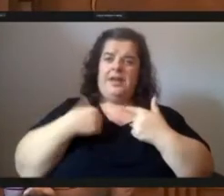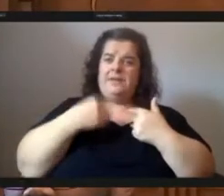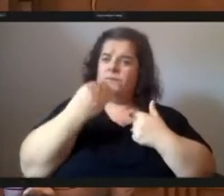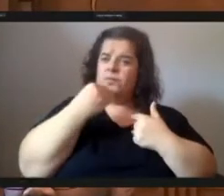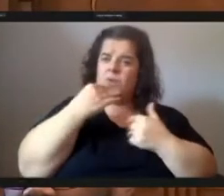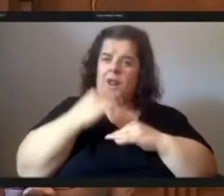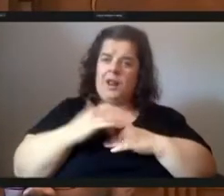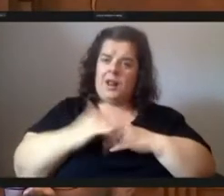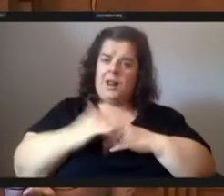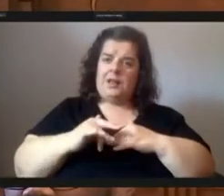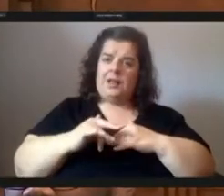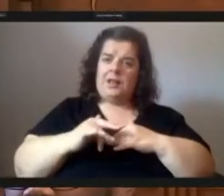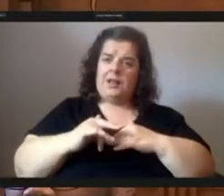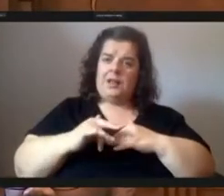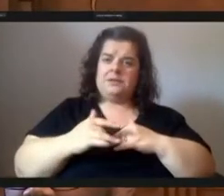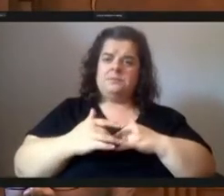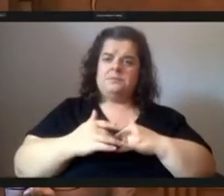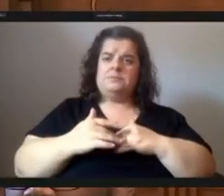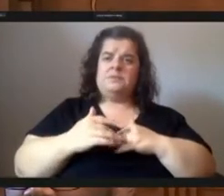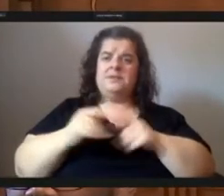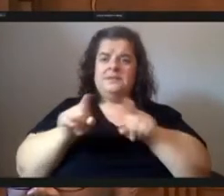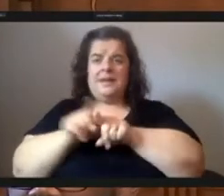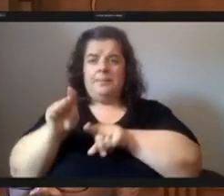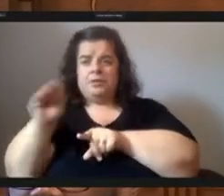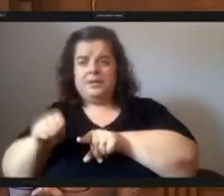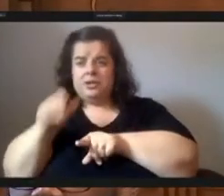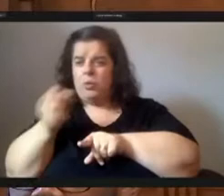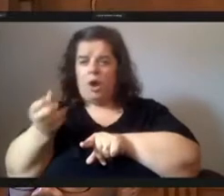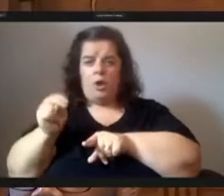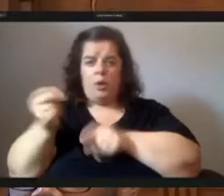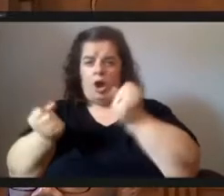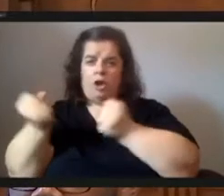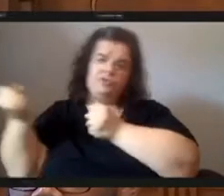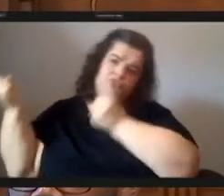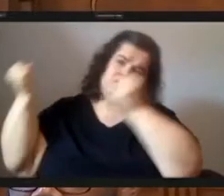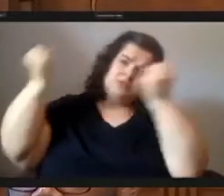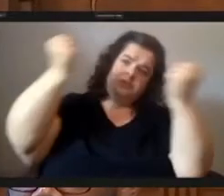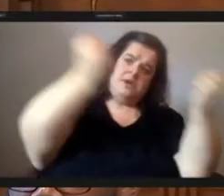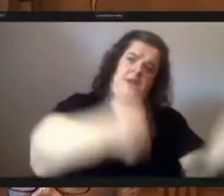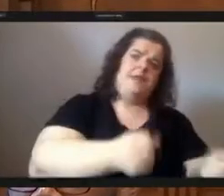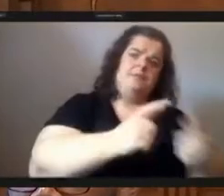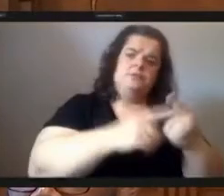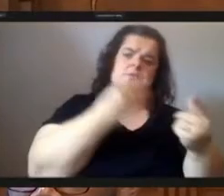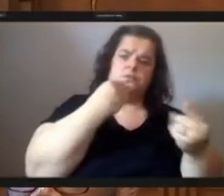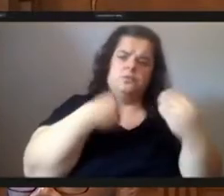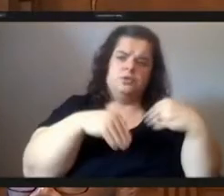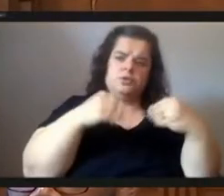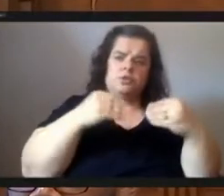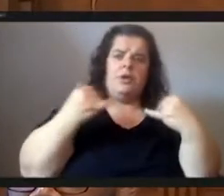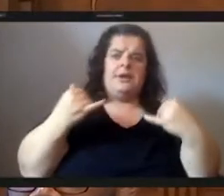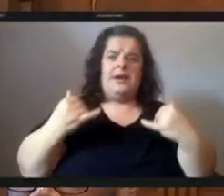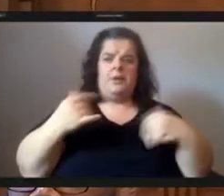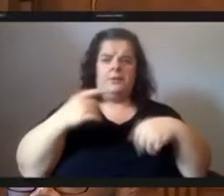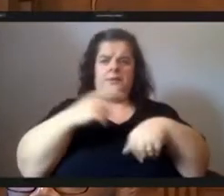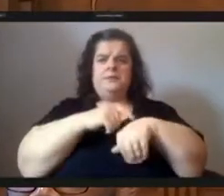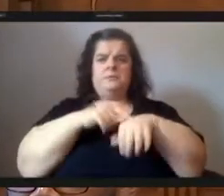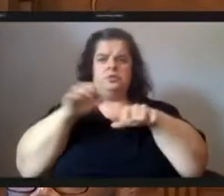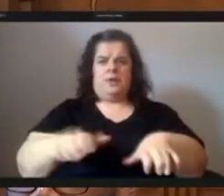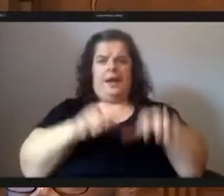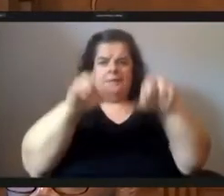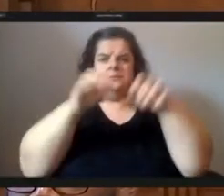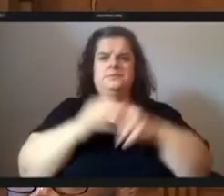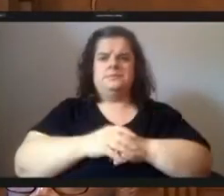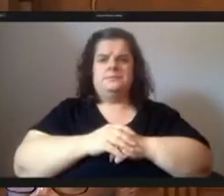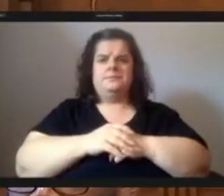same percentage don't own a vehicle to take them to a grocery store it's time to act by investing to